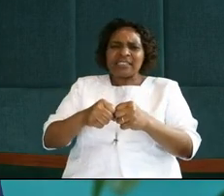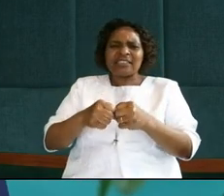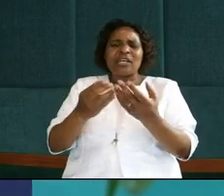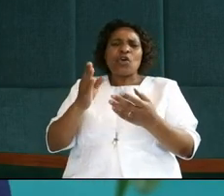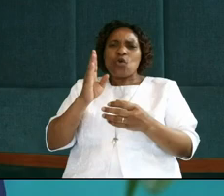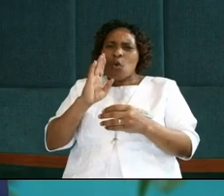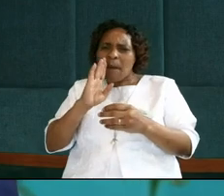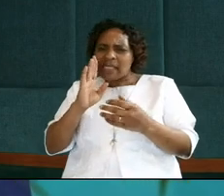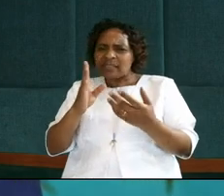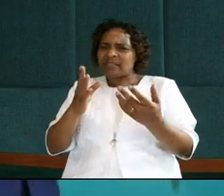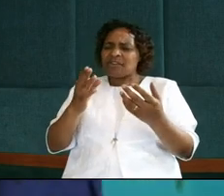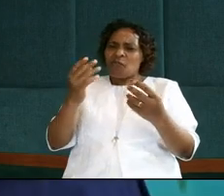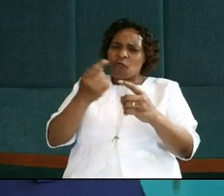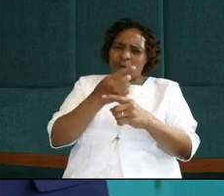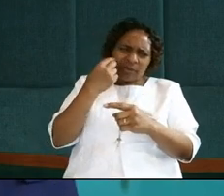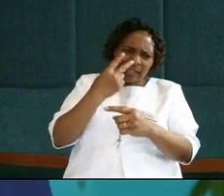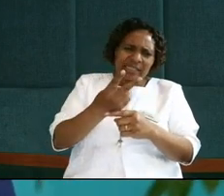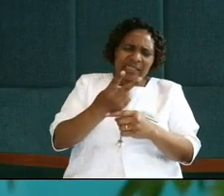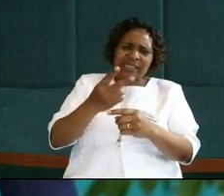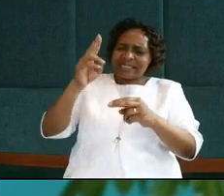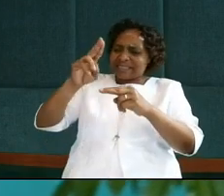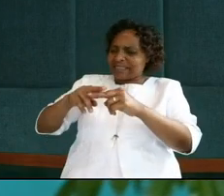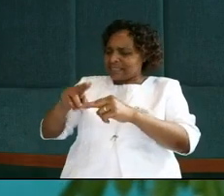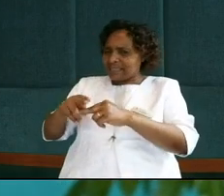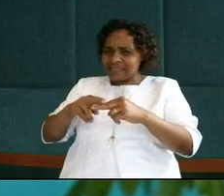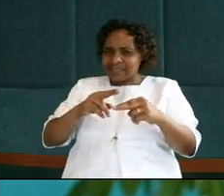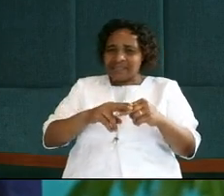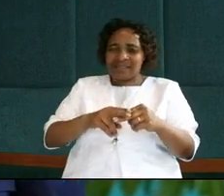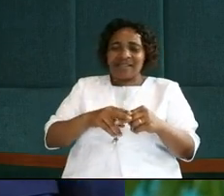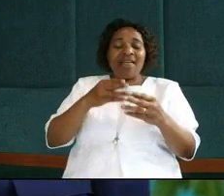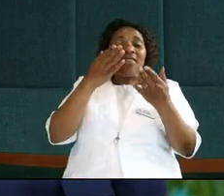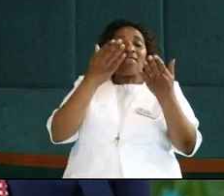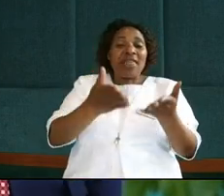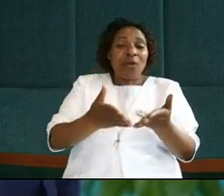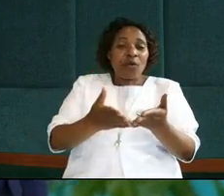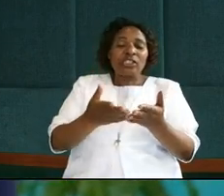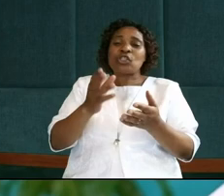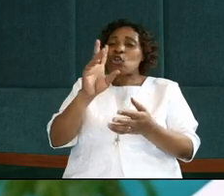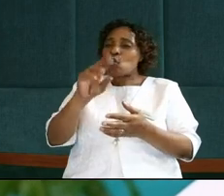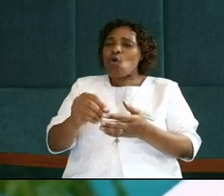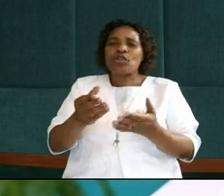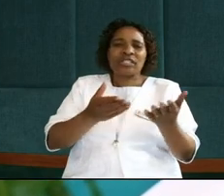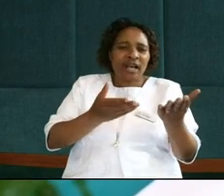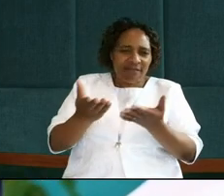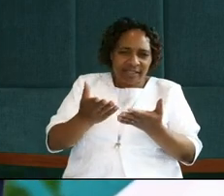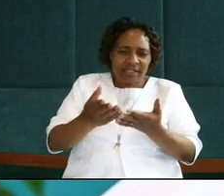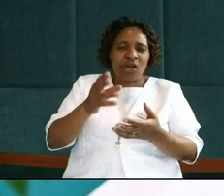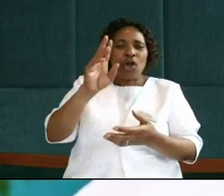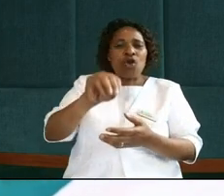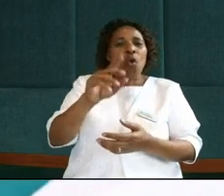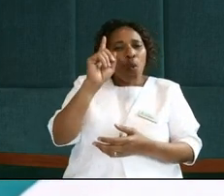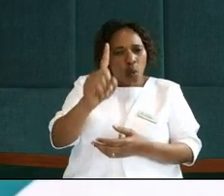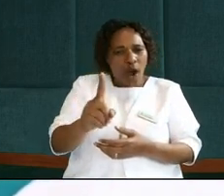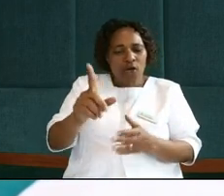as they walked in, they looked from this side and from that side, there was no servant. There was no one who would